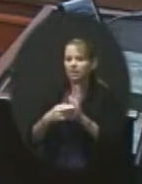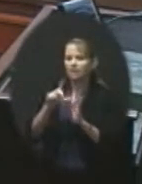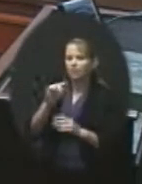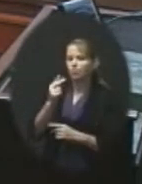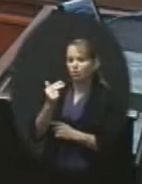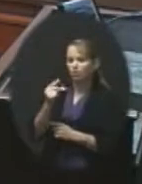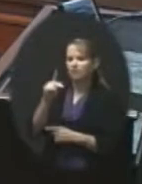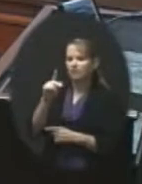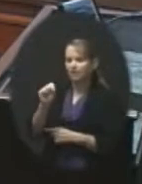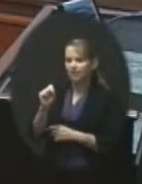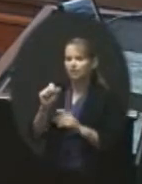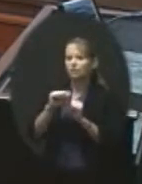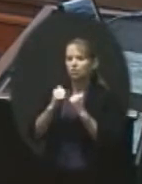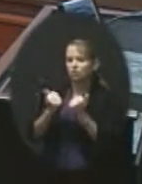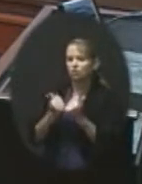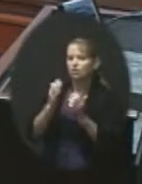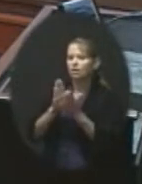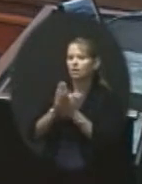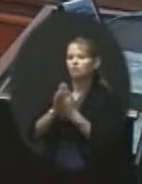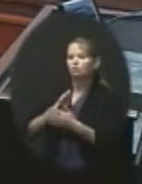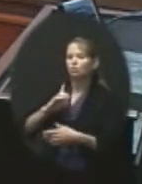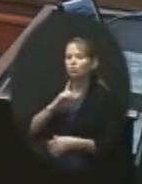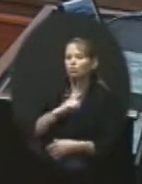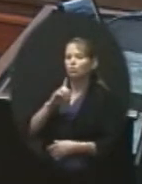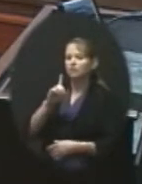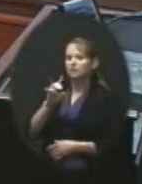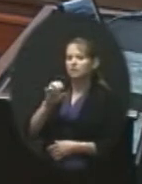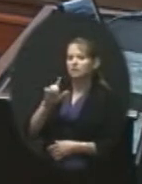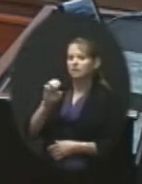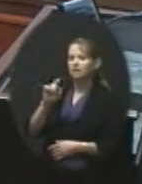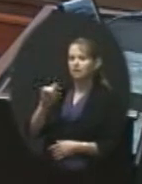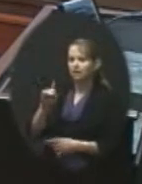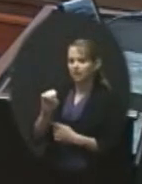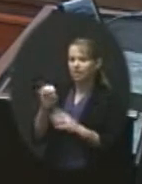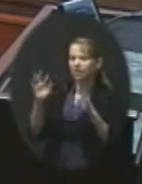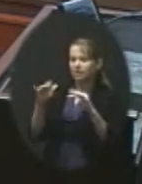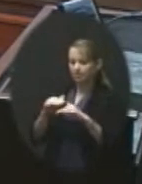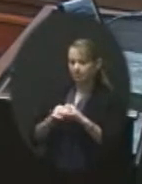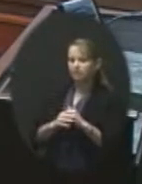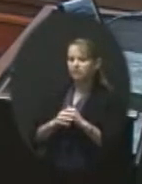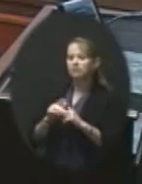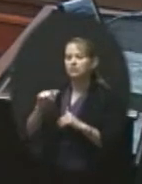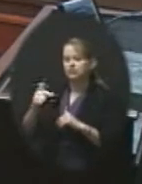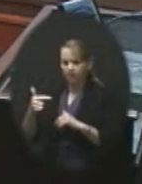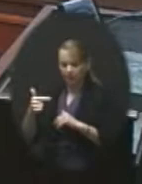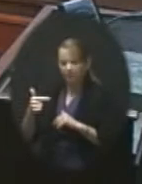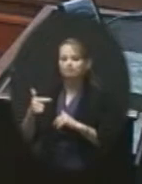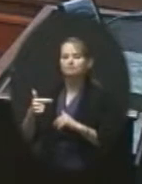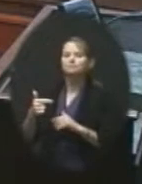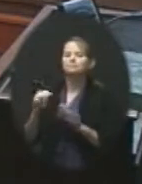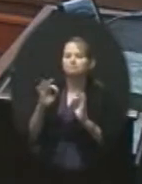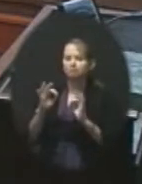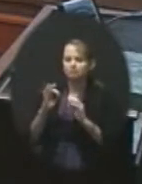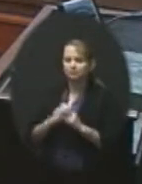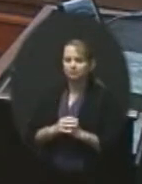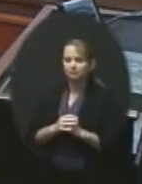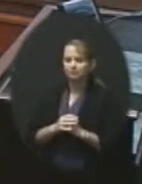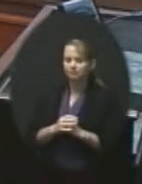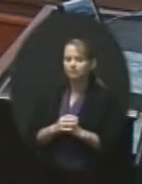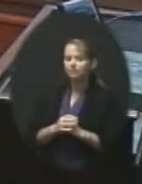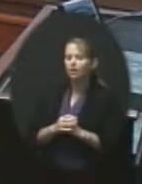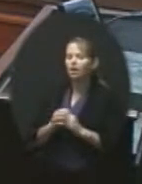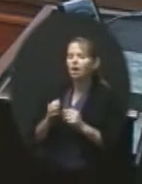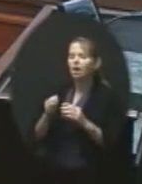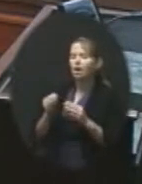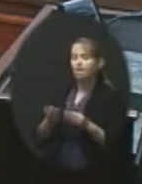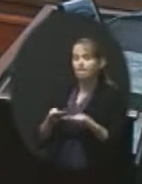Association of School Boards Delegate Assembly. Second. Thank you. Okay. I have a motion